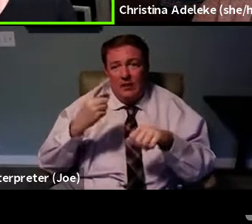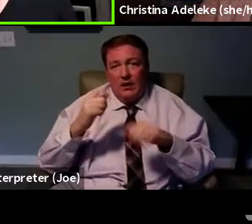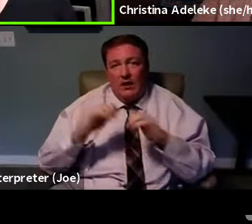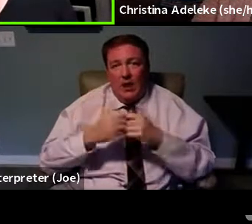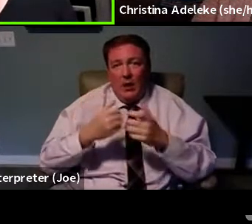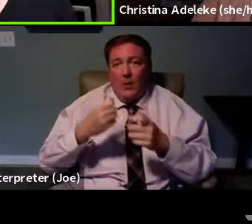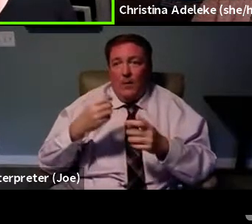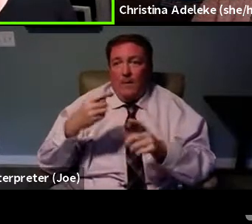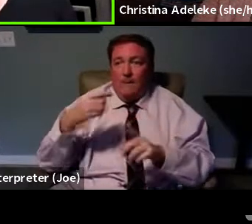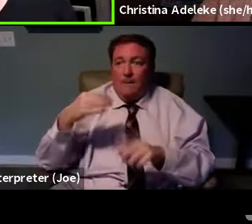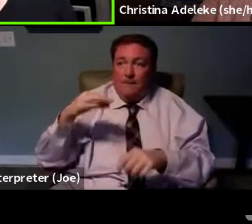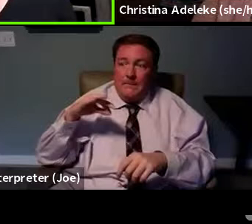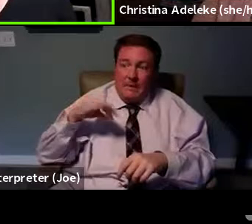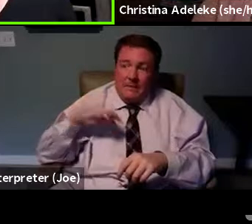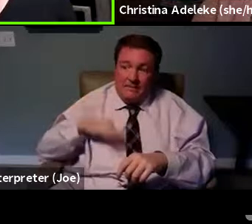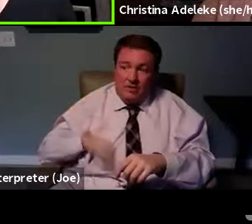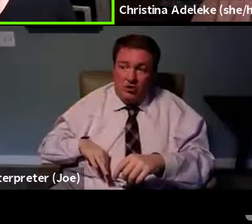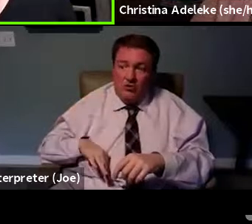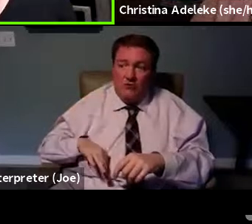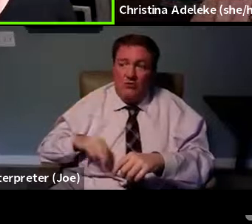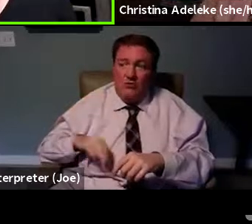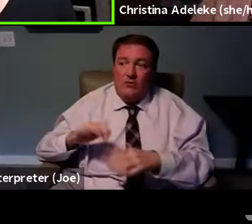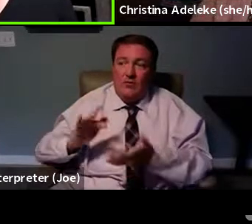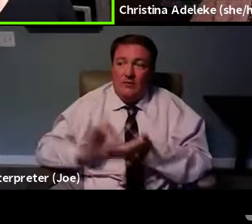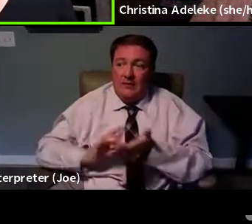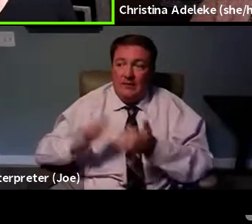wonderful way this can be for people.